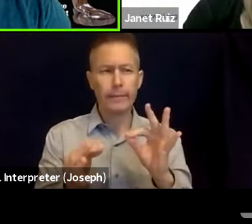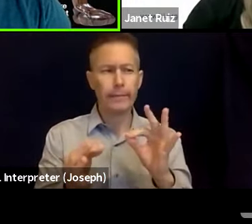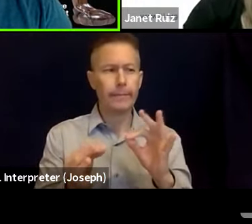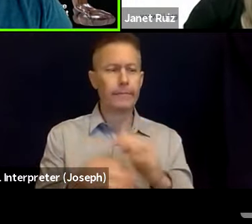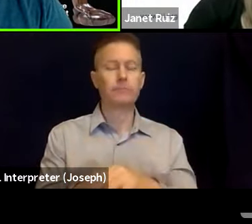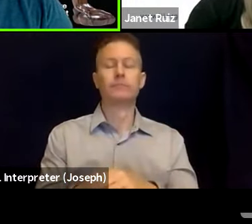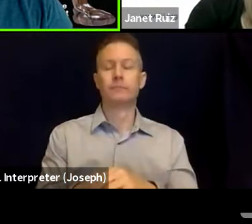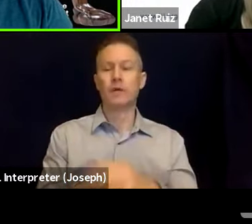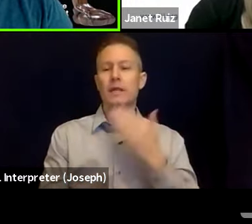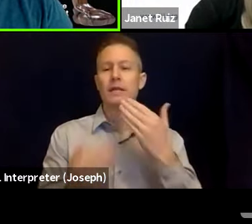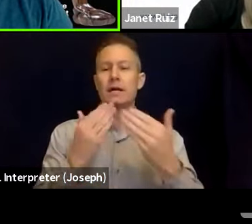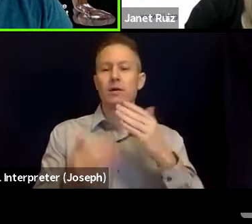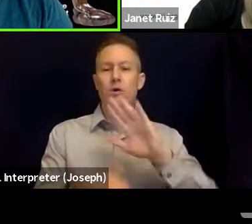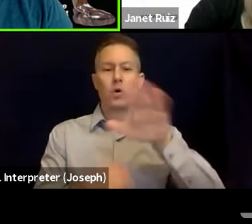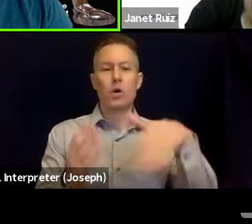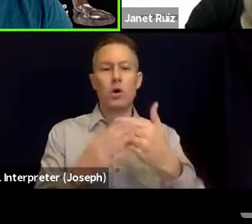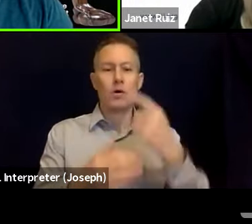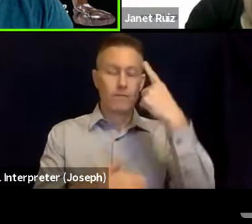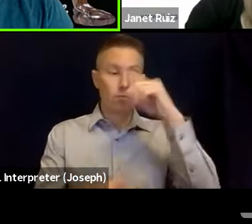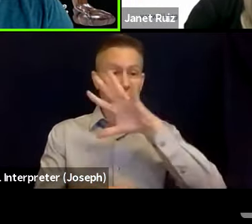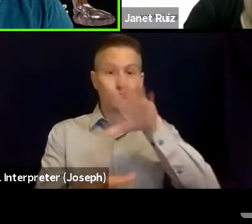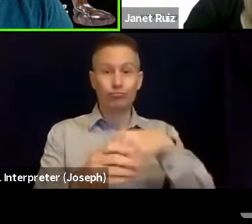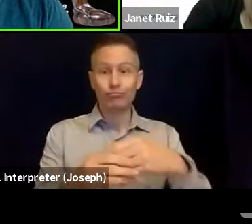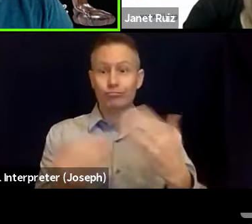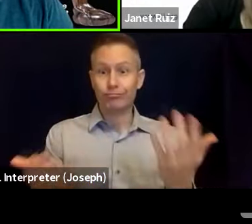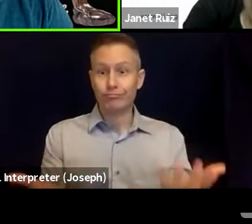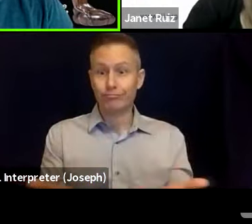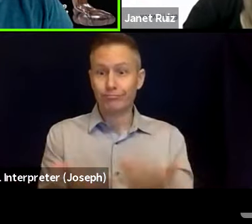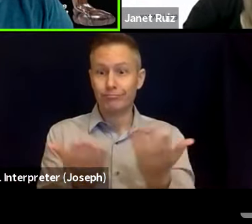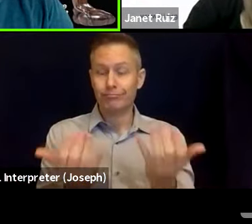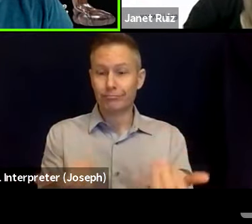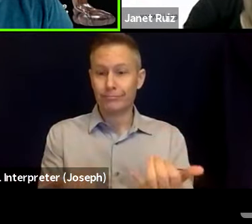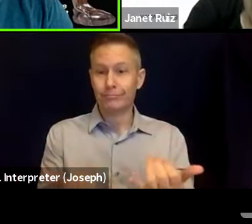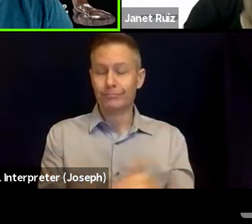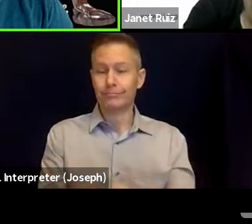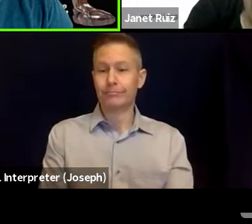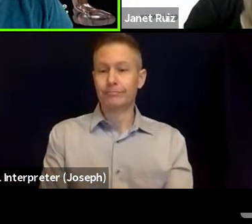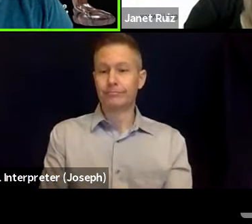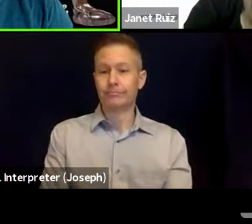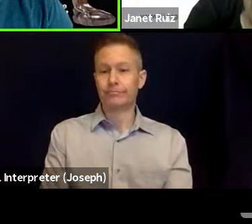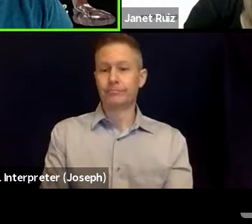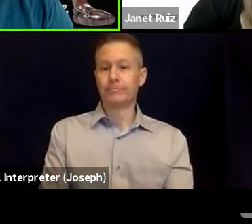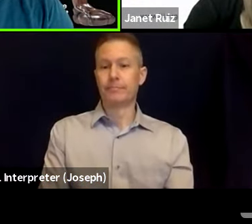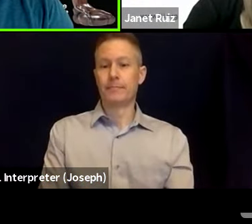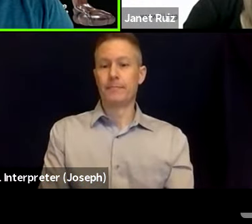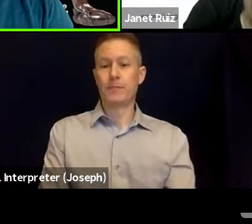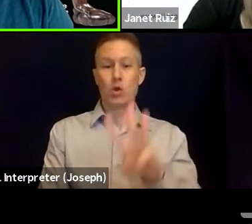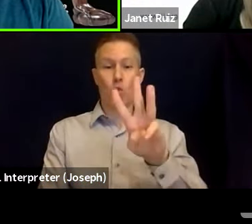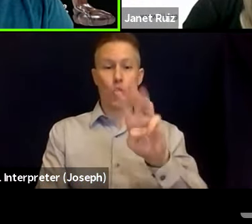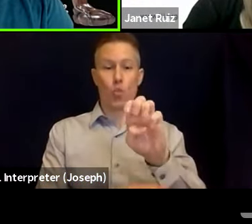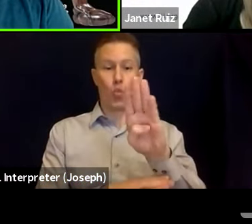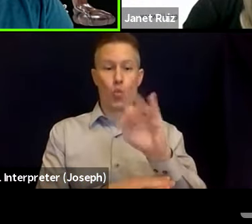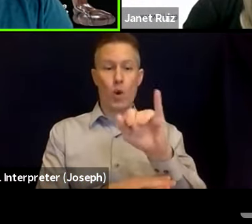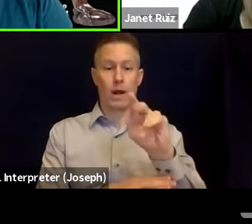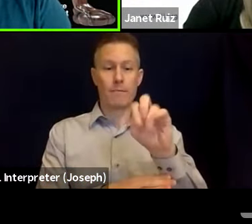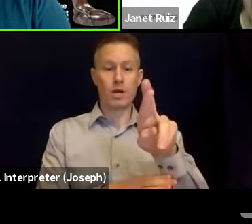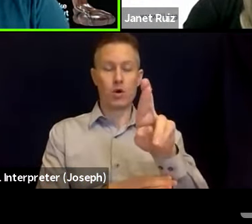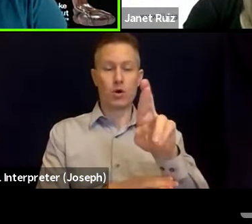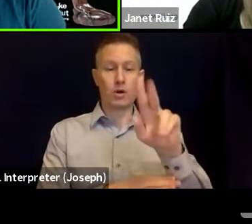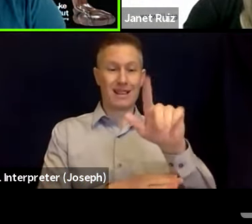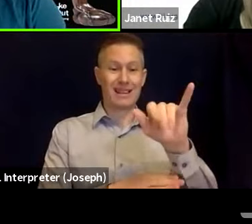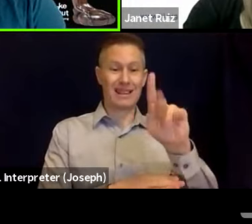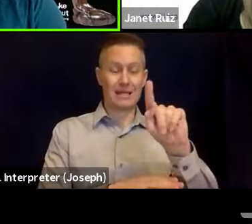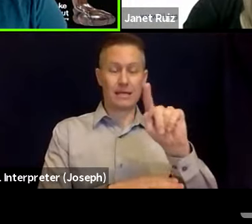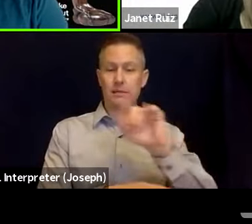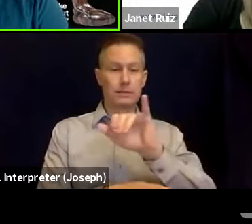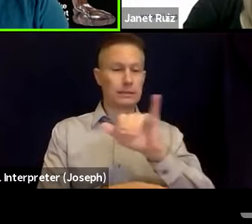So thank you all for joining us. And definitely the webinar link is the same link you joined again, YouTube